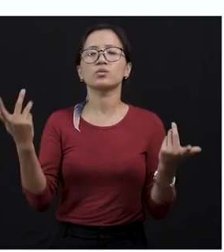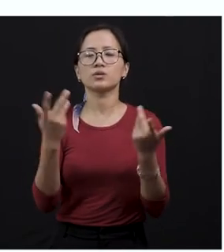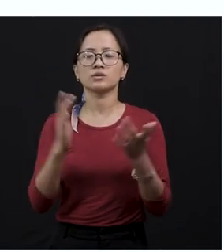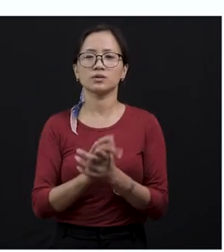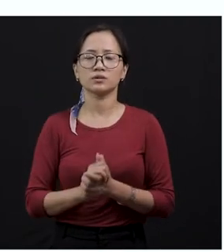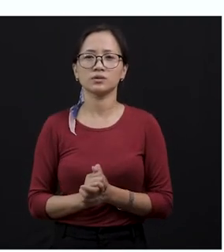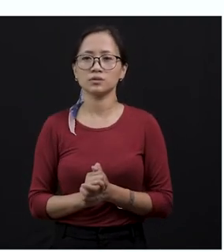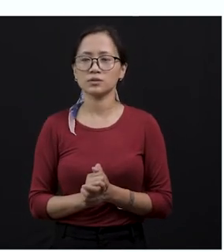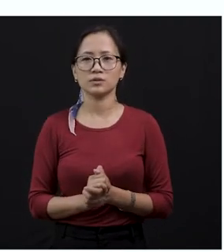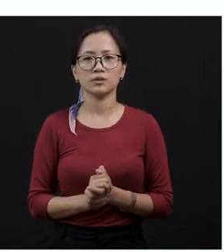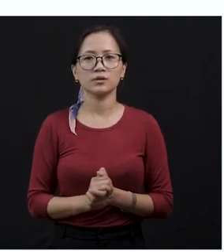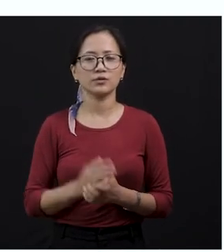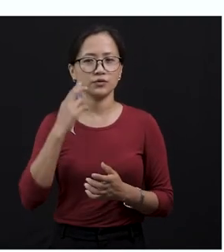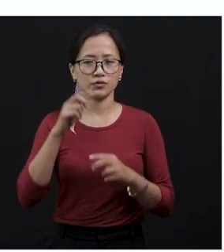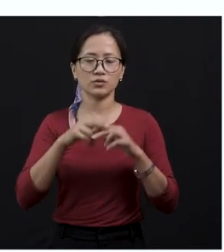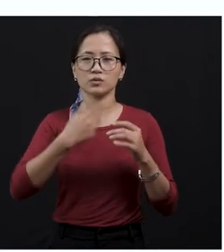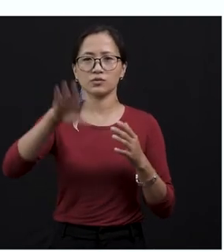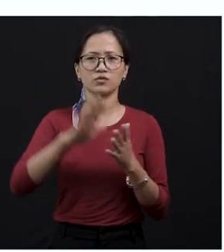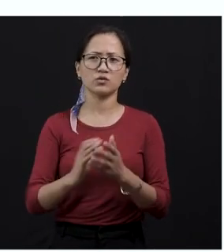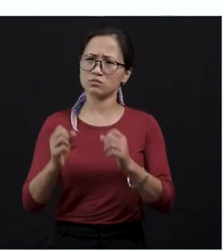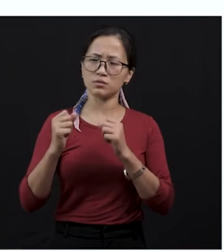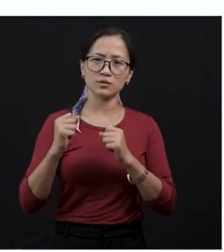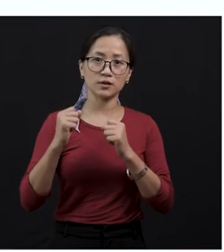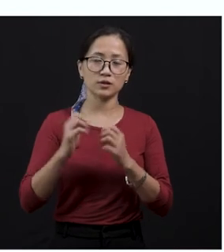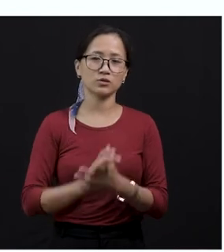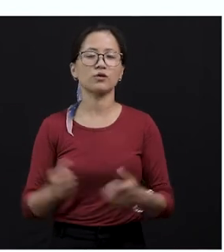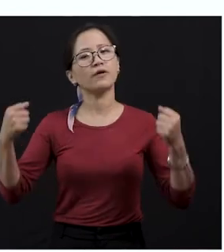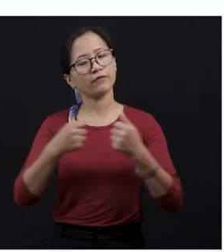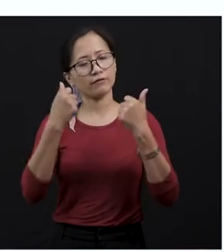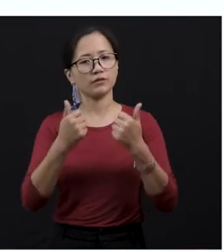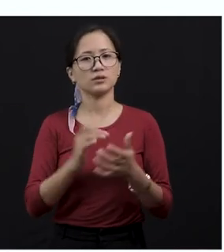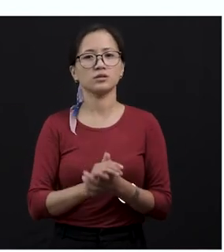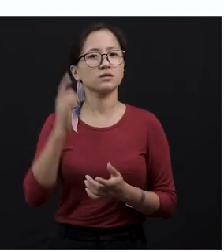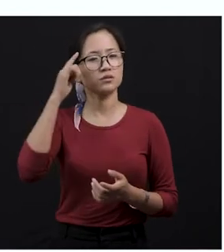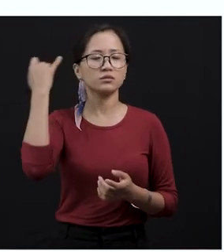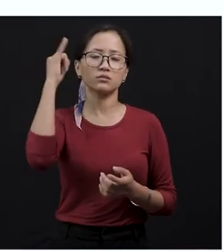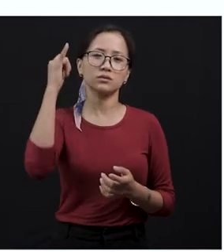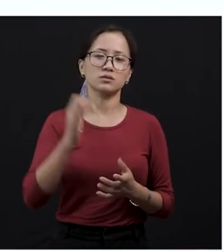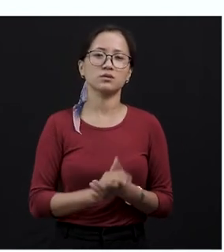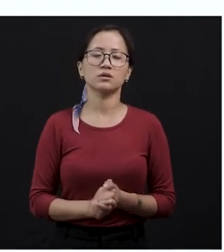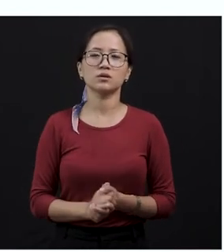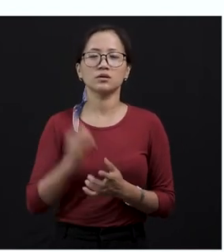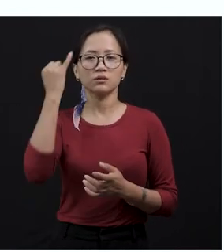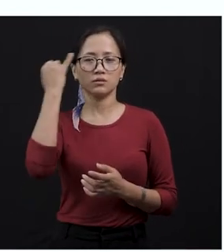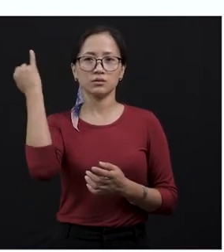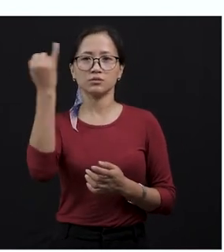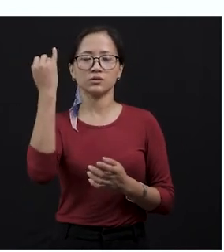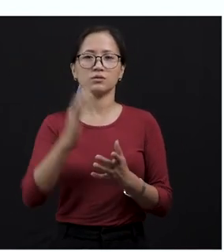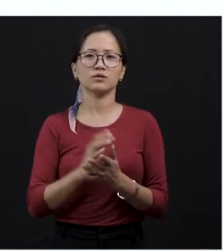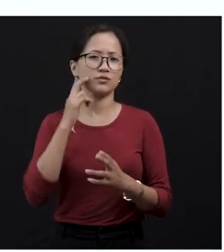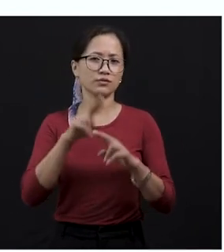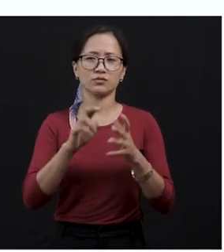reach. If you are going on a fight or a challenge, okay? I don't want any one of you to fight, but just imagine that you are on a fight. If